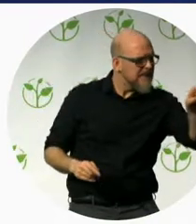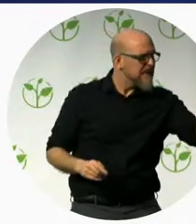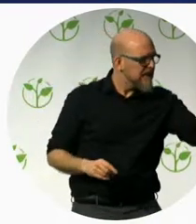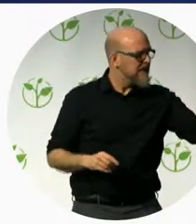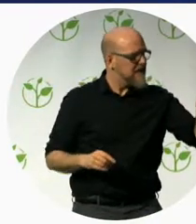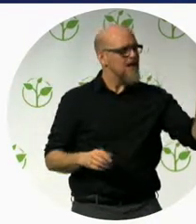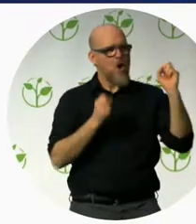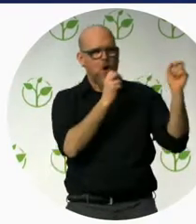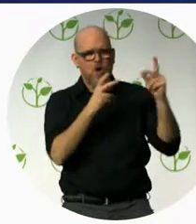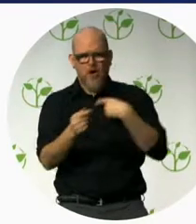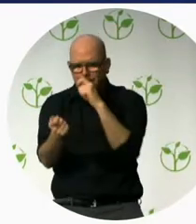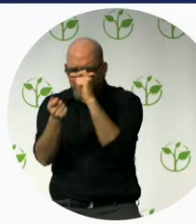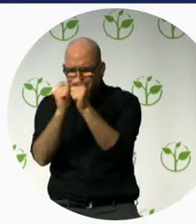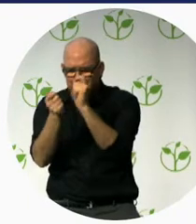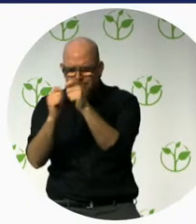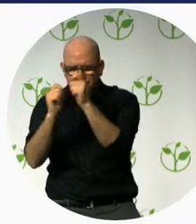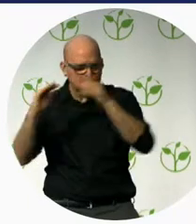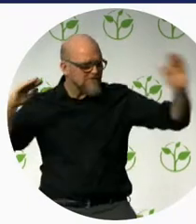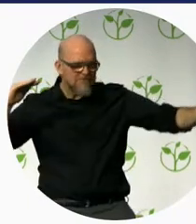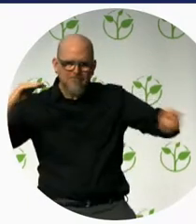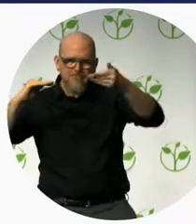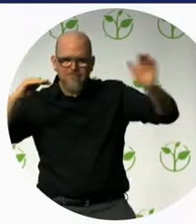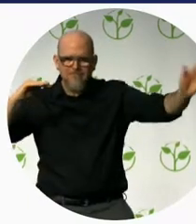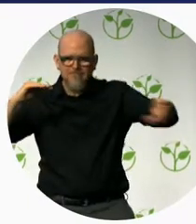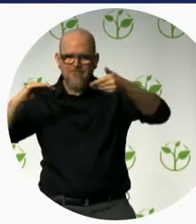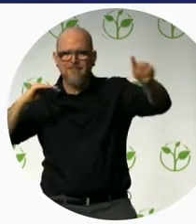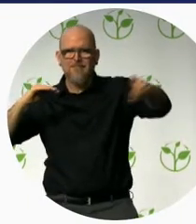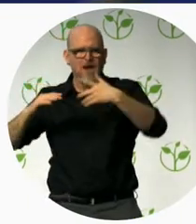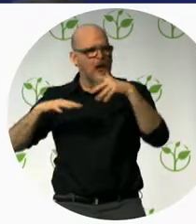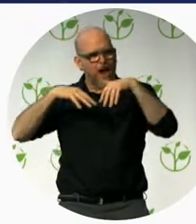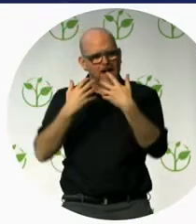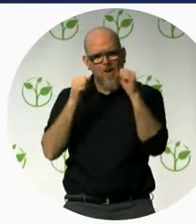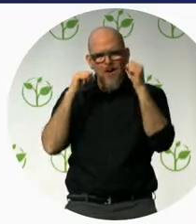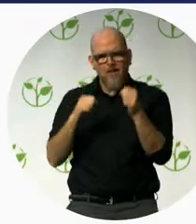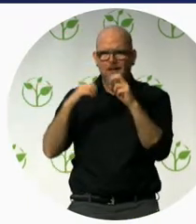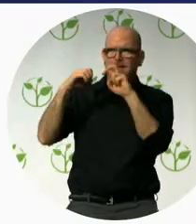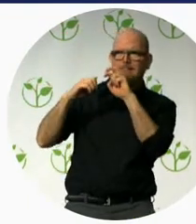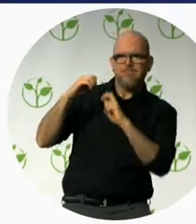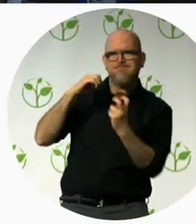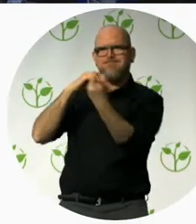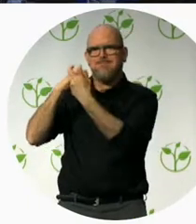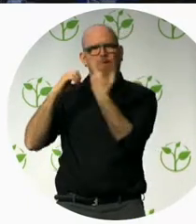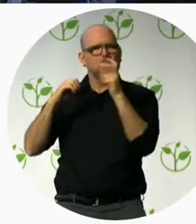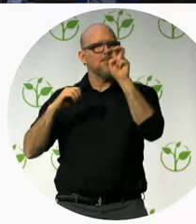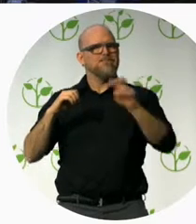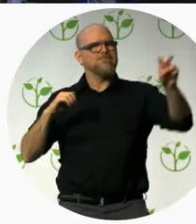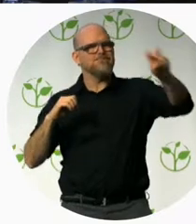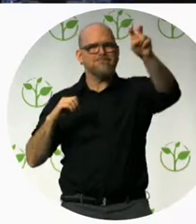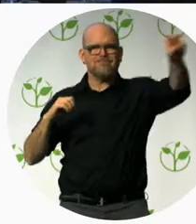a tour, on a travel, on a visit to any country or region of the world. You want to be able to travel and